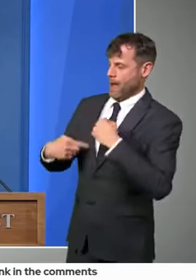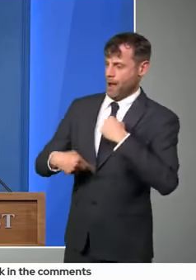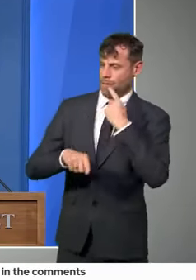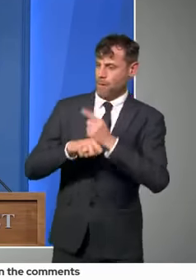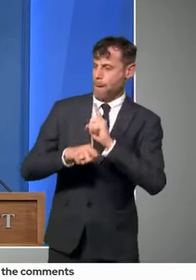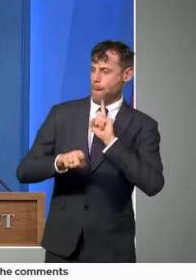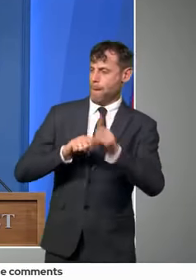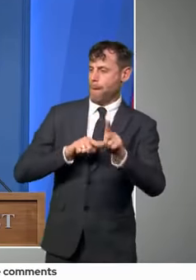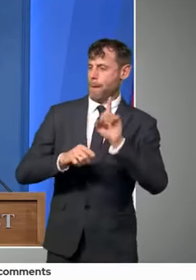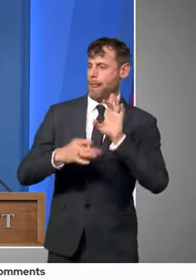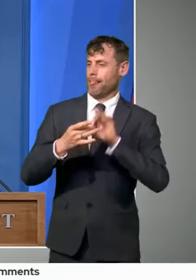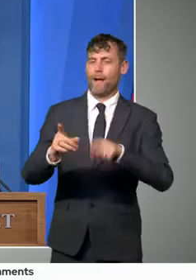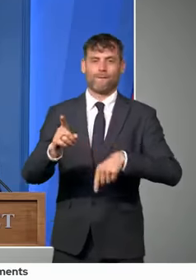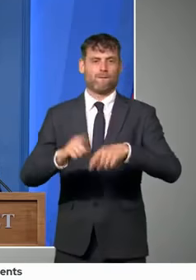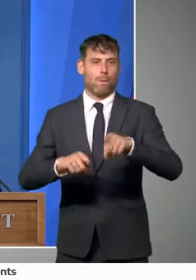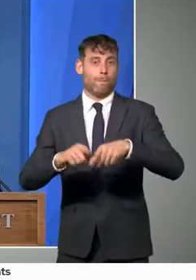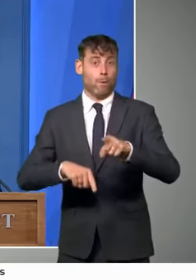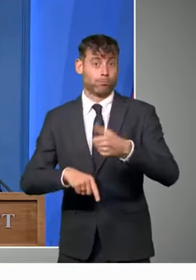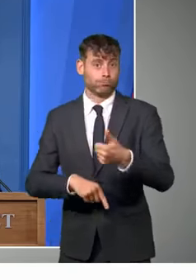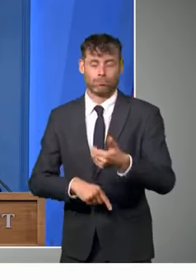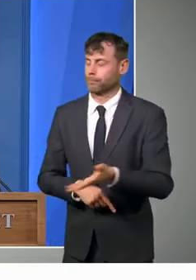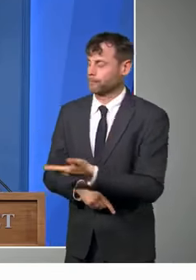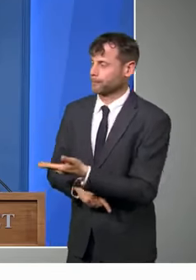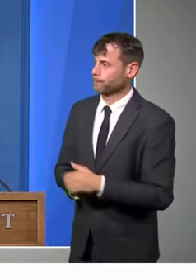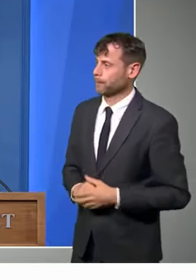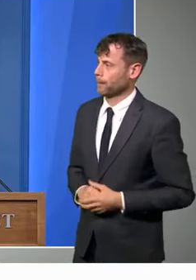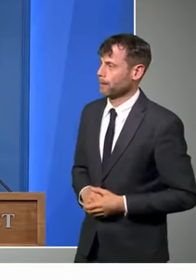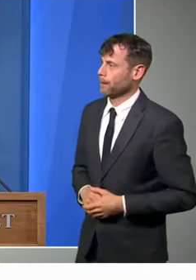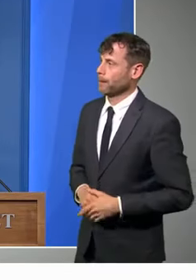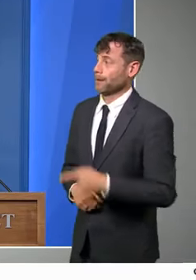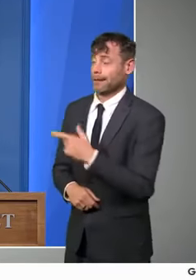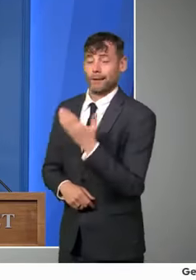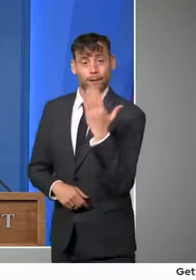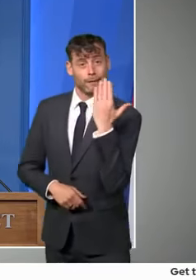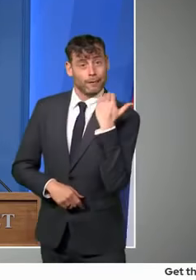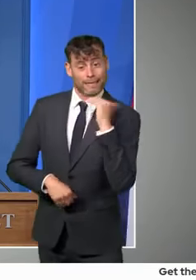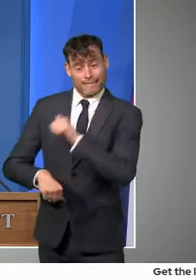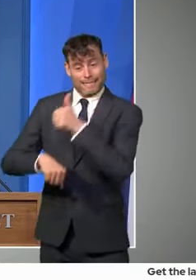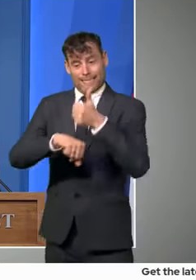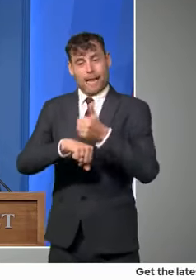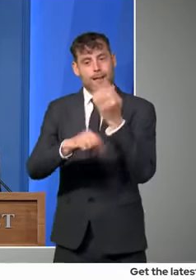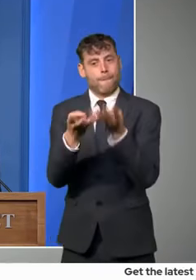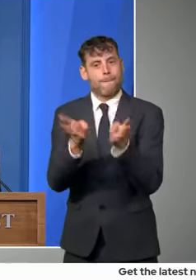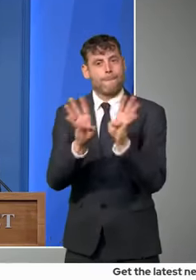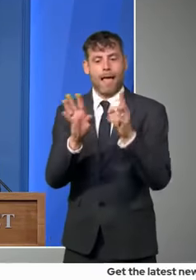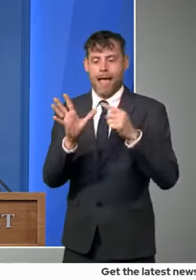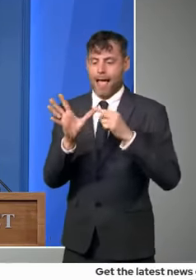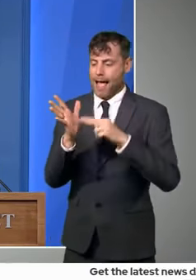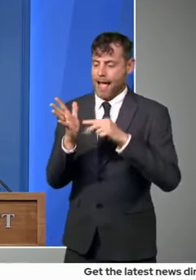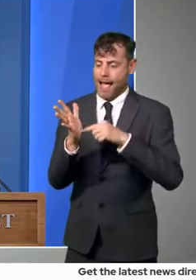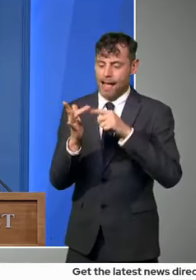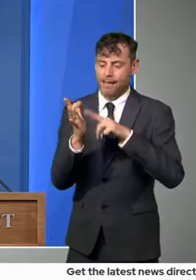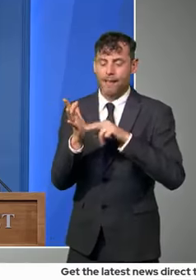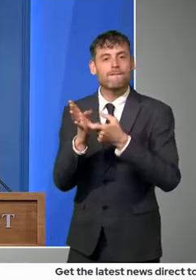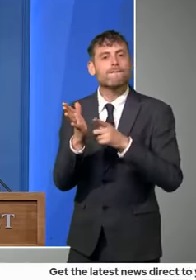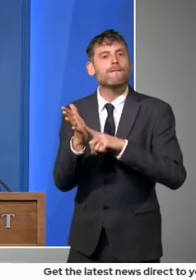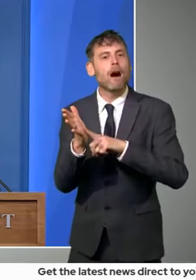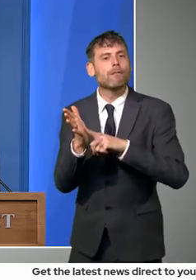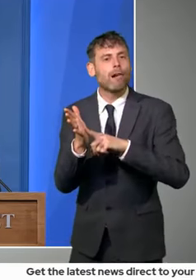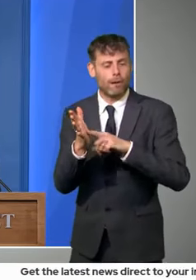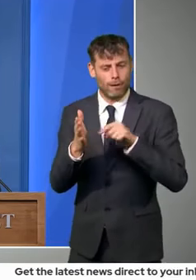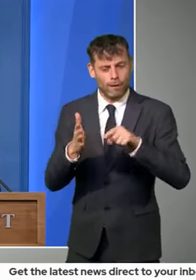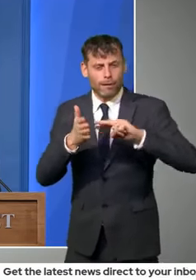to recap, we really welcome the introduction of the Antiviral Task Force, and to make sure we really focus on prevention and treatment in the community. So